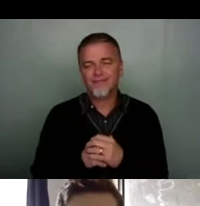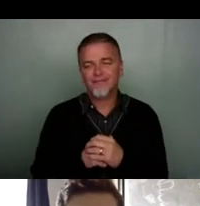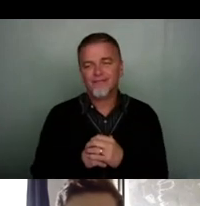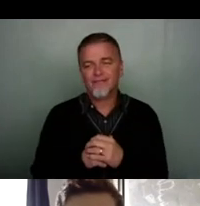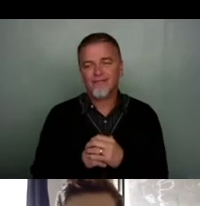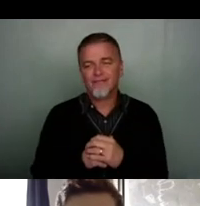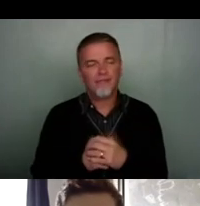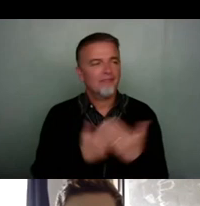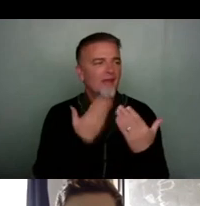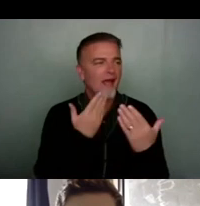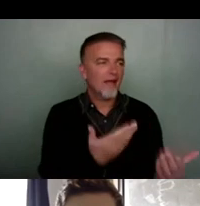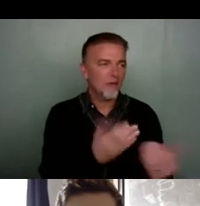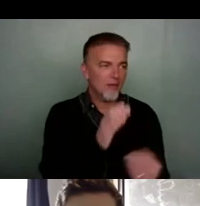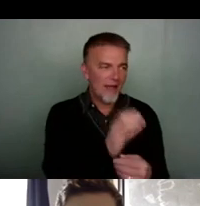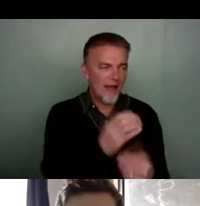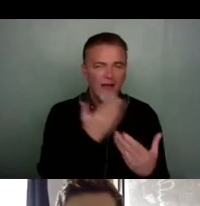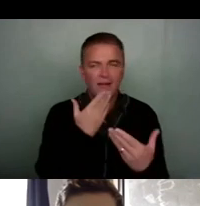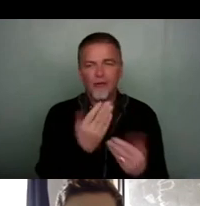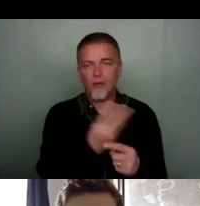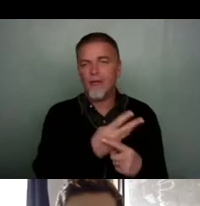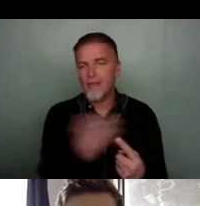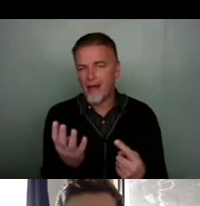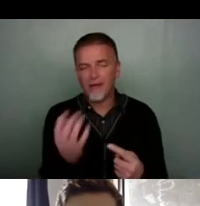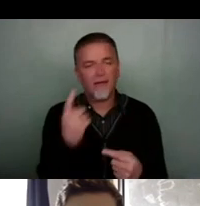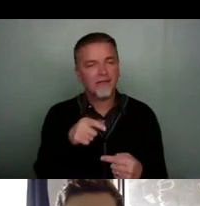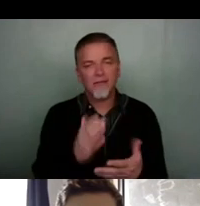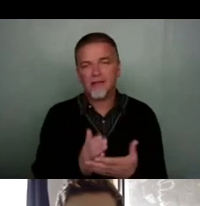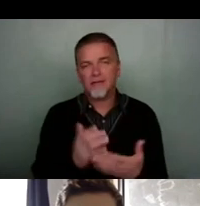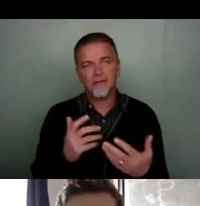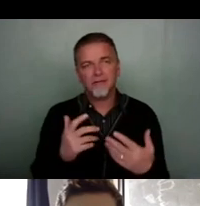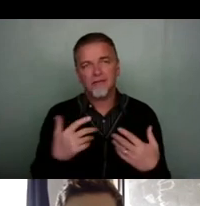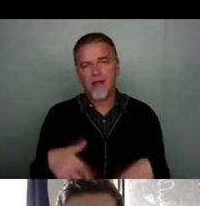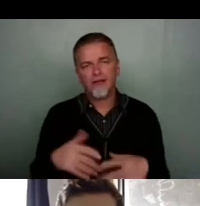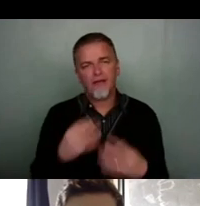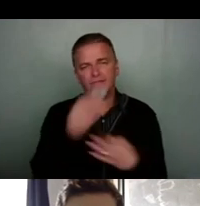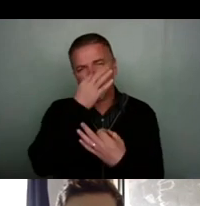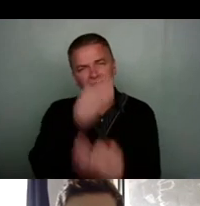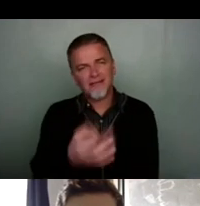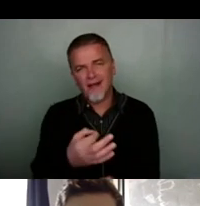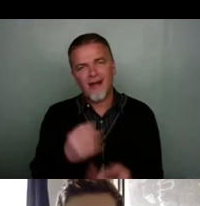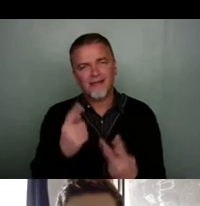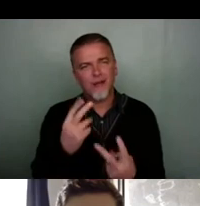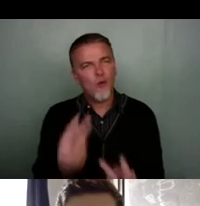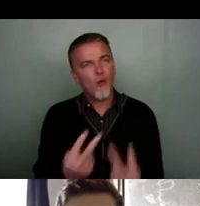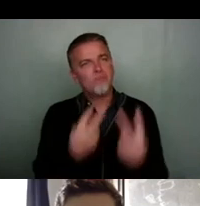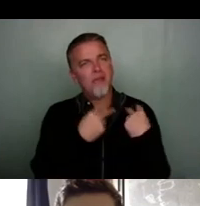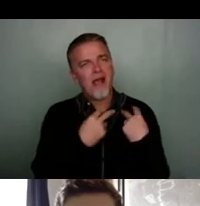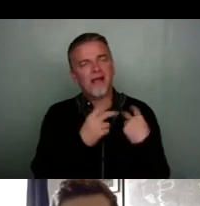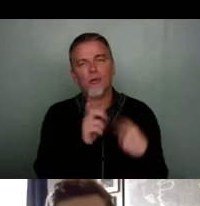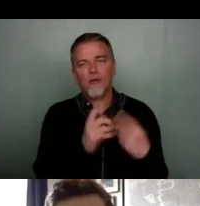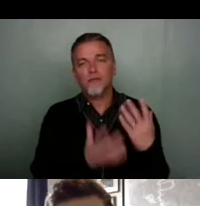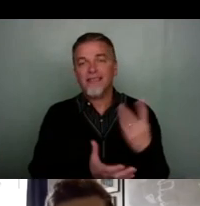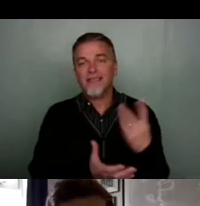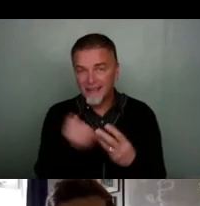Hey, thank you, Claire. And thank you to the panel. I mean, this has been just such a fascinating look back at what has been achieved